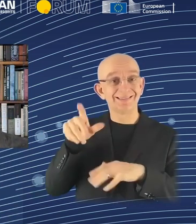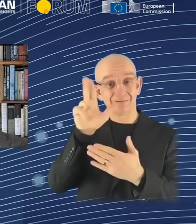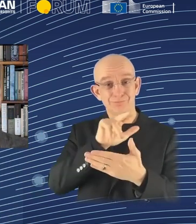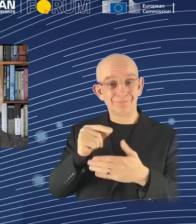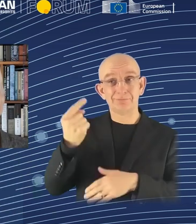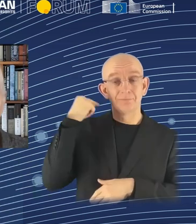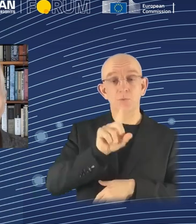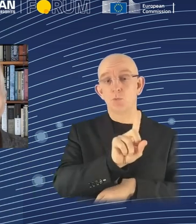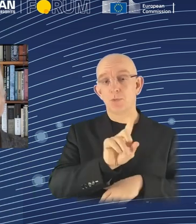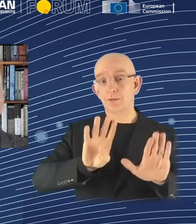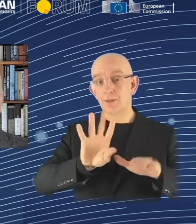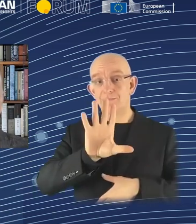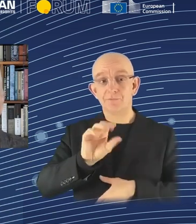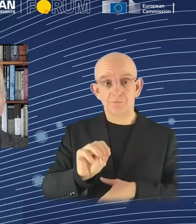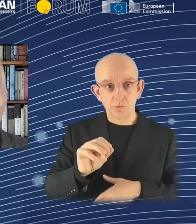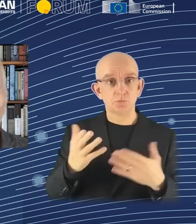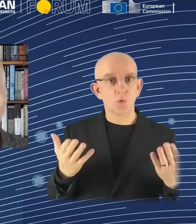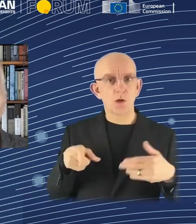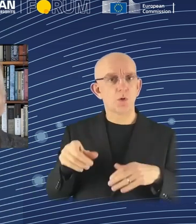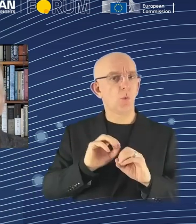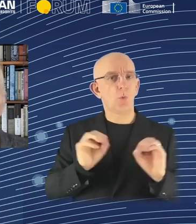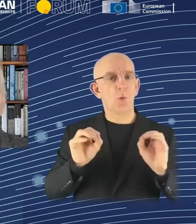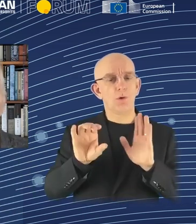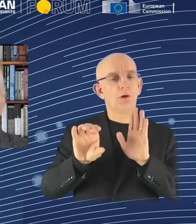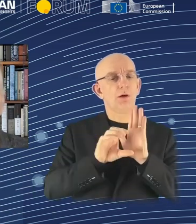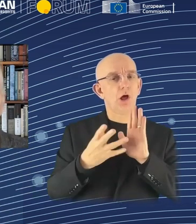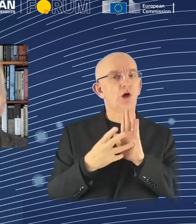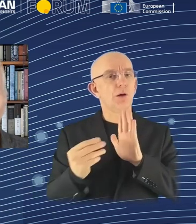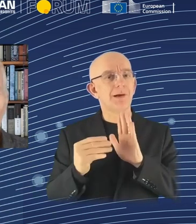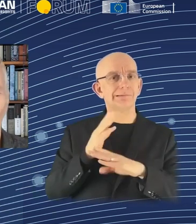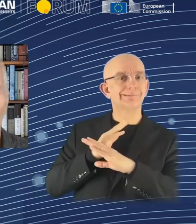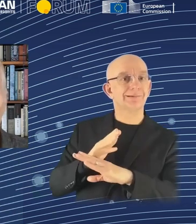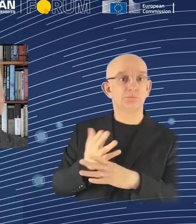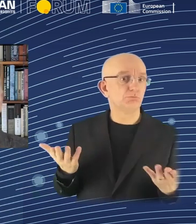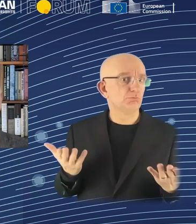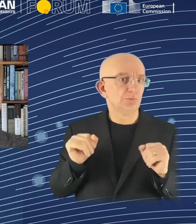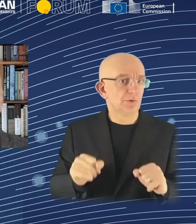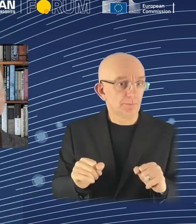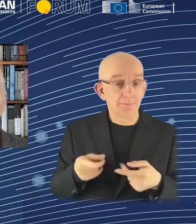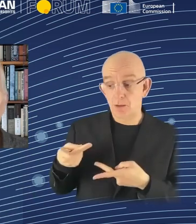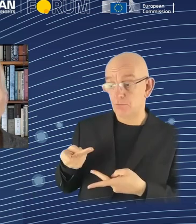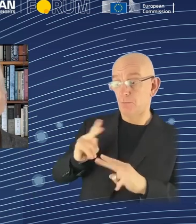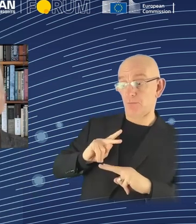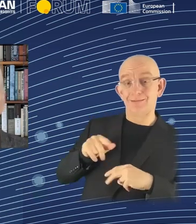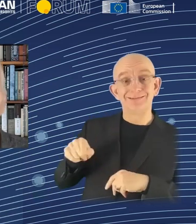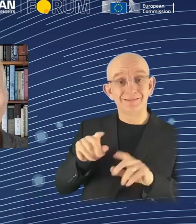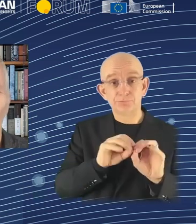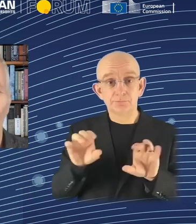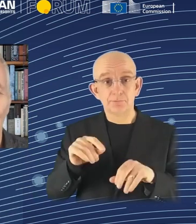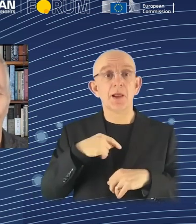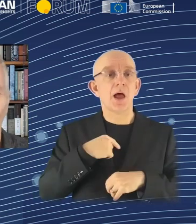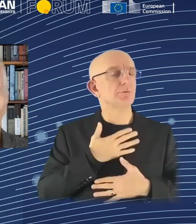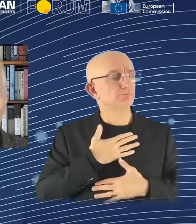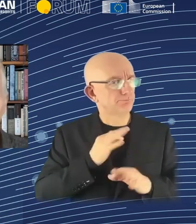appreciate the clarification. With that in mind, let me create a new image that depicts an angel wrestling with the devil, inspired by the expressive and dramatic